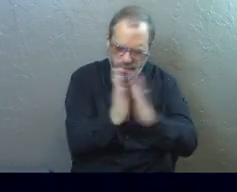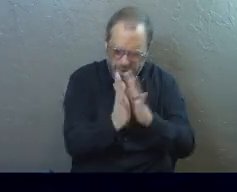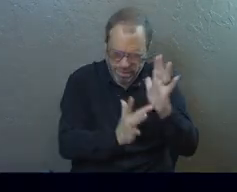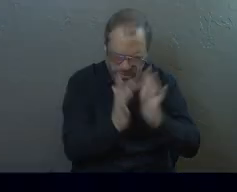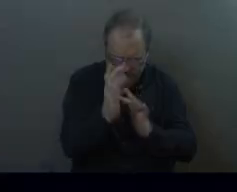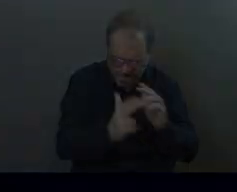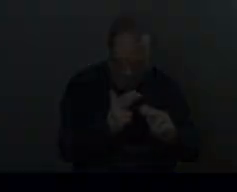Amen.